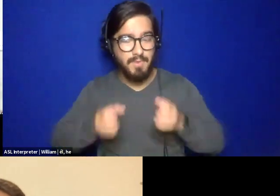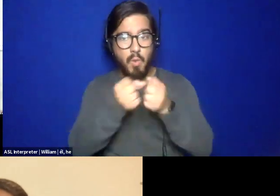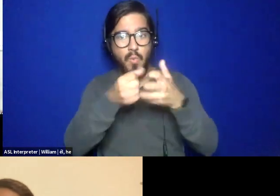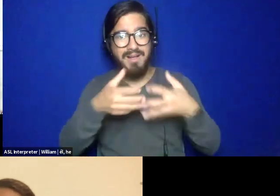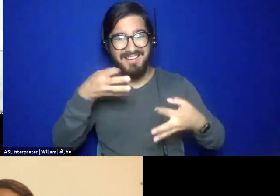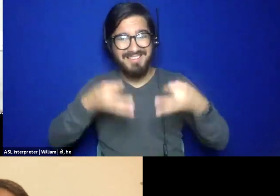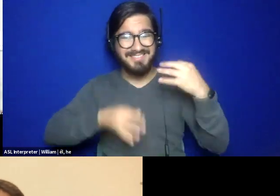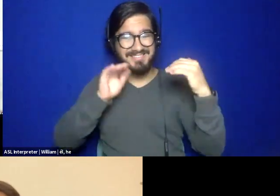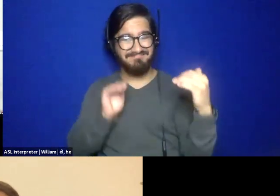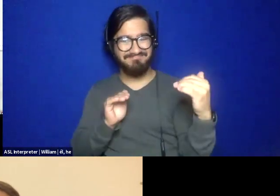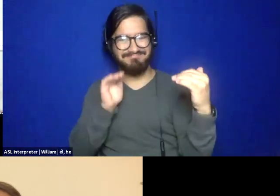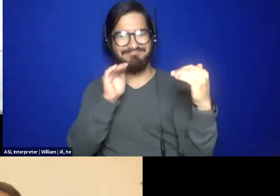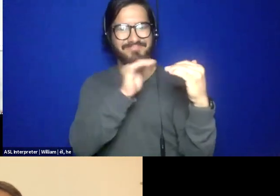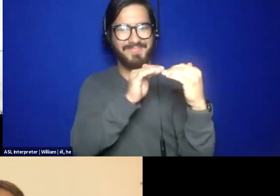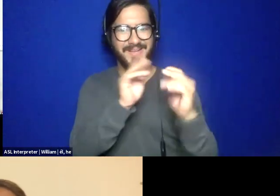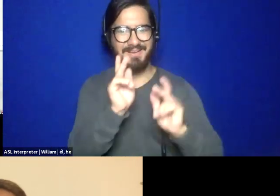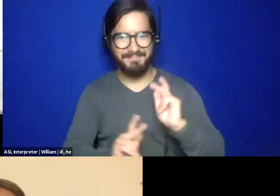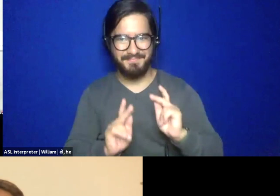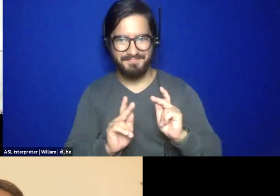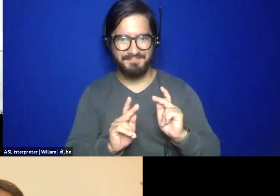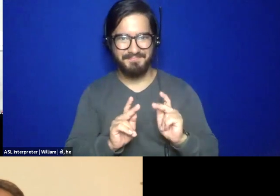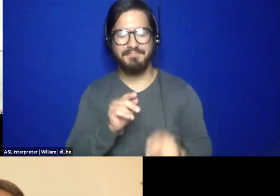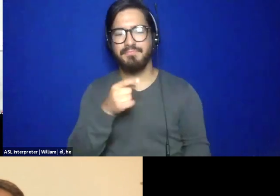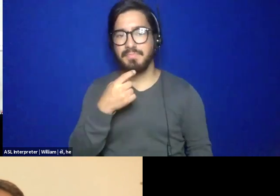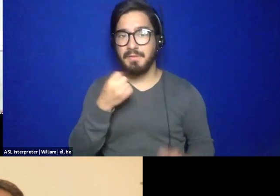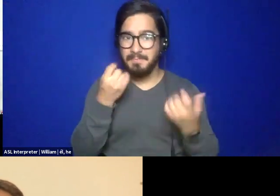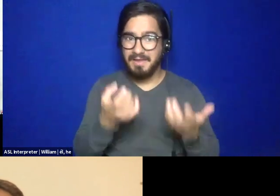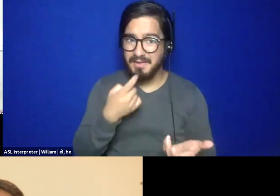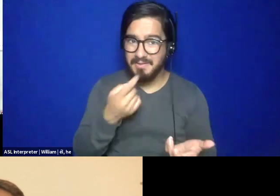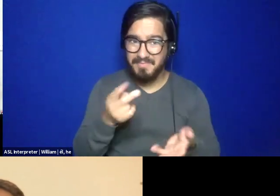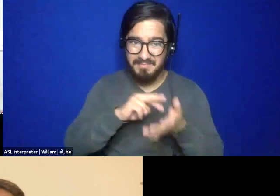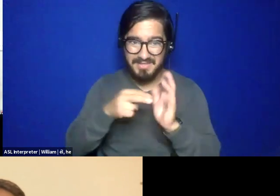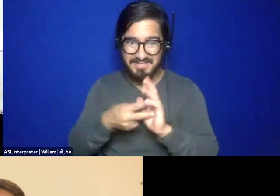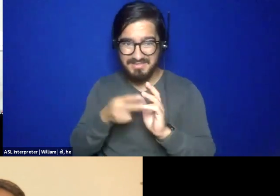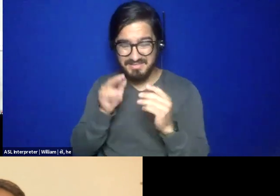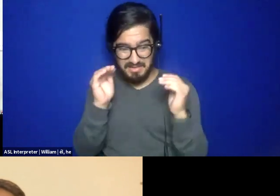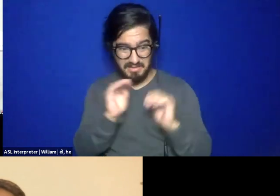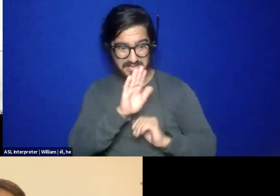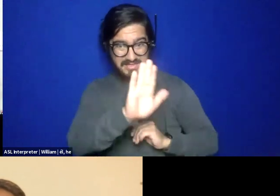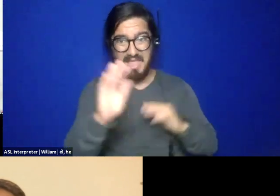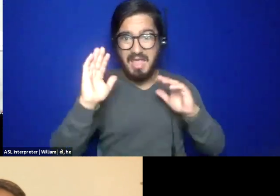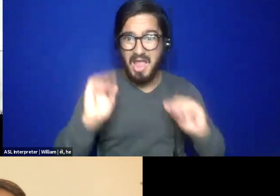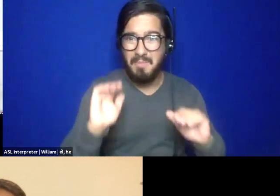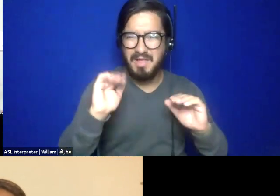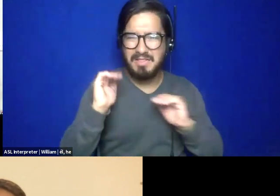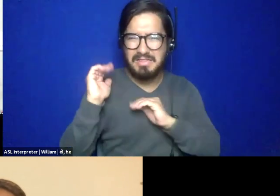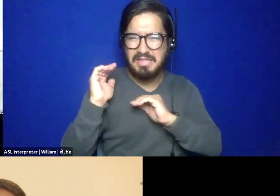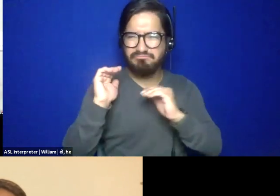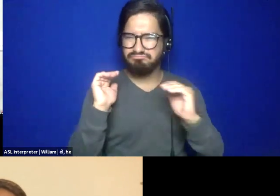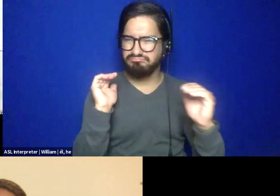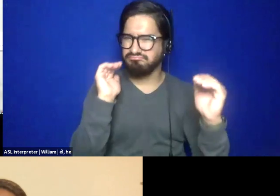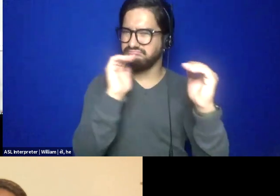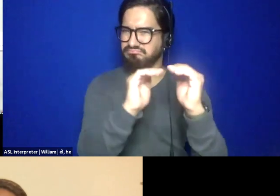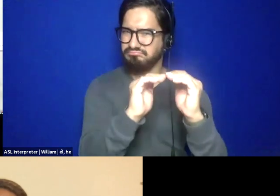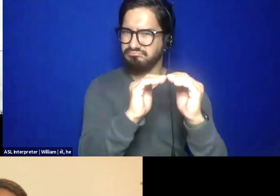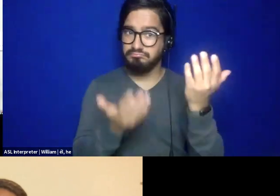expectations. And that's important to me. A lot of people say, yeah, you know, but what does that mean meeting them at their expectations? Because for me, I